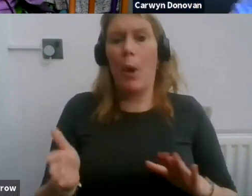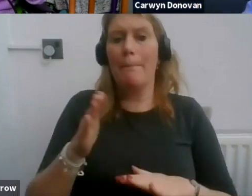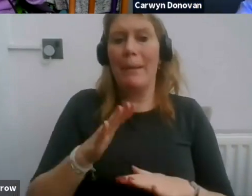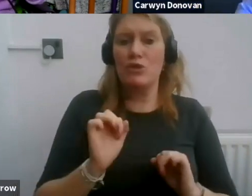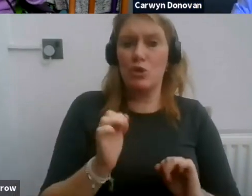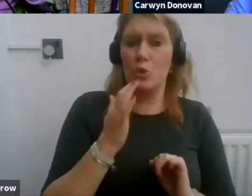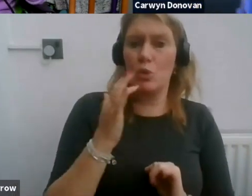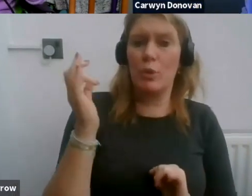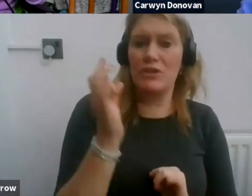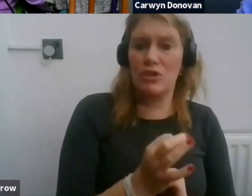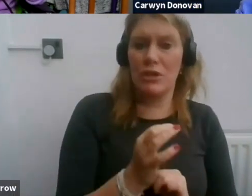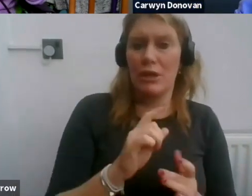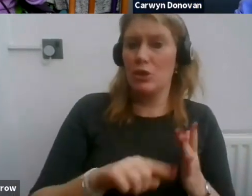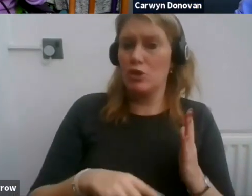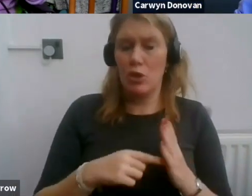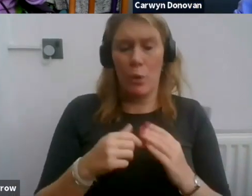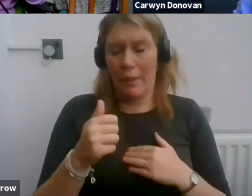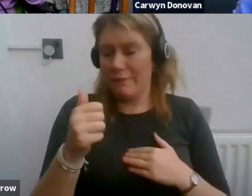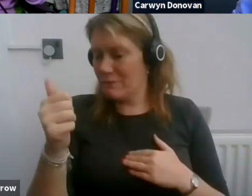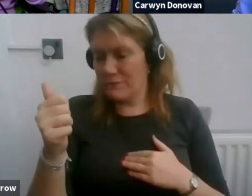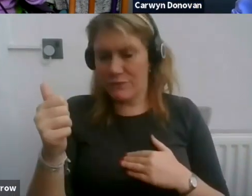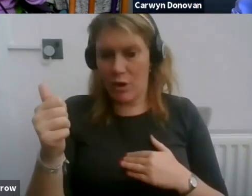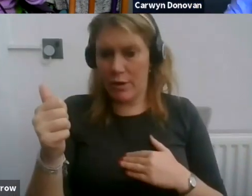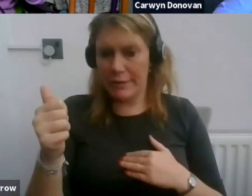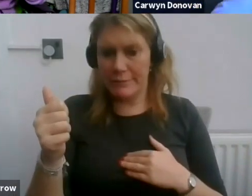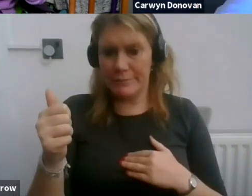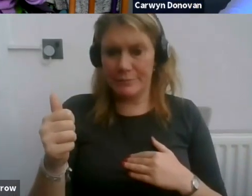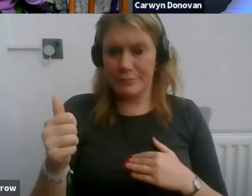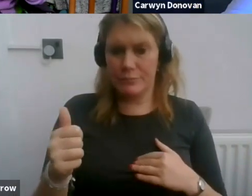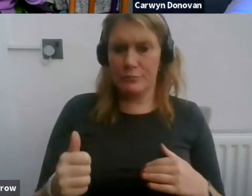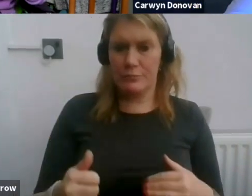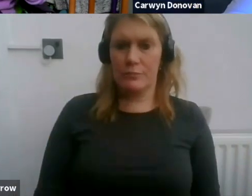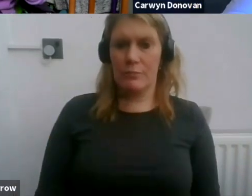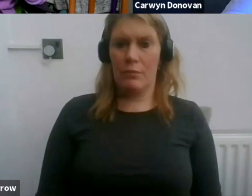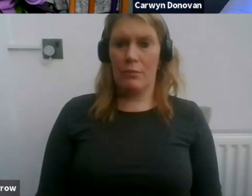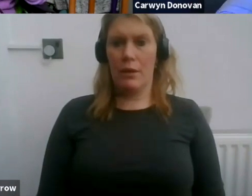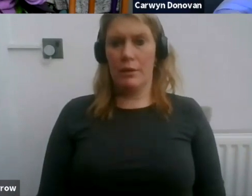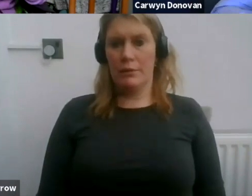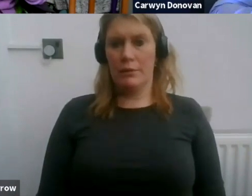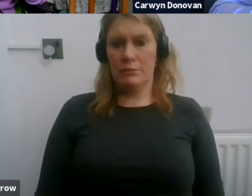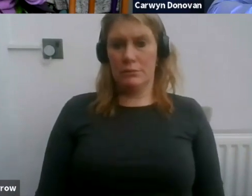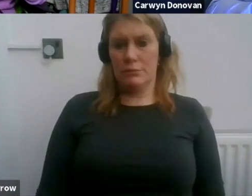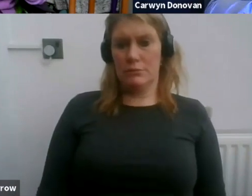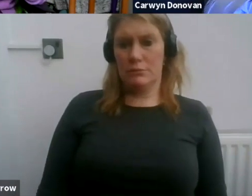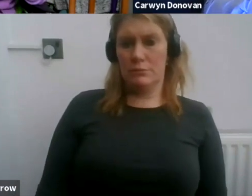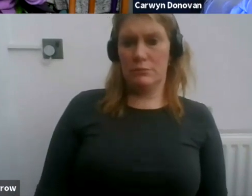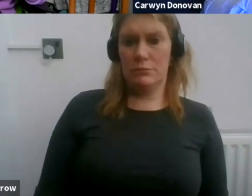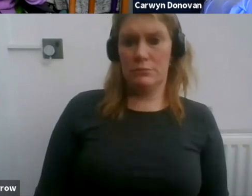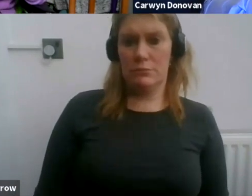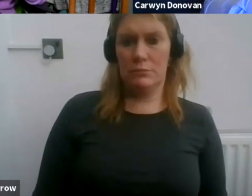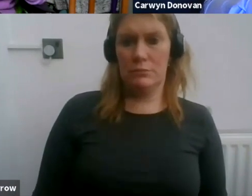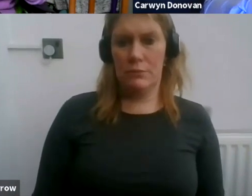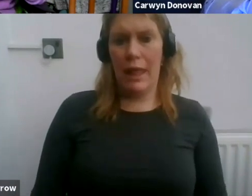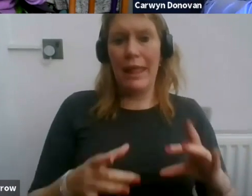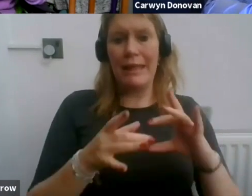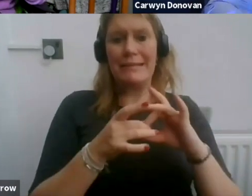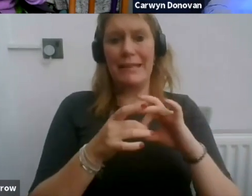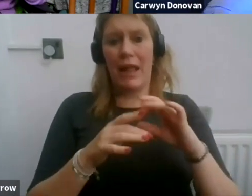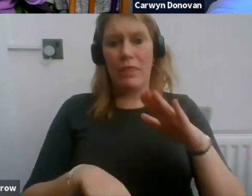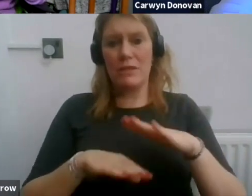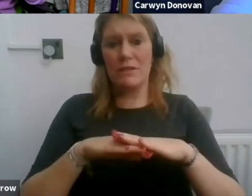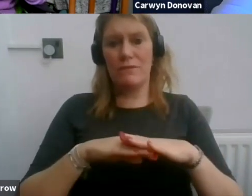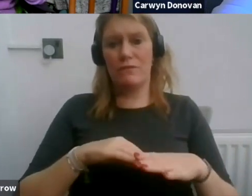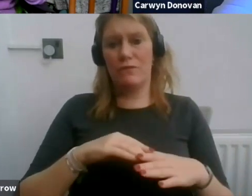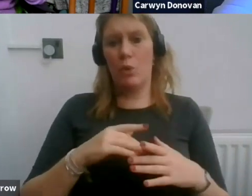to what you asked me. Not at all. And, of course, well, you may not know, but Together's full slogan is, together we can